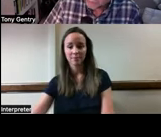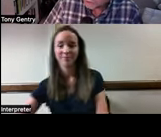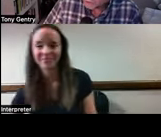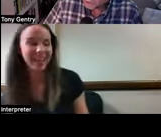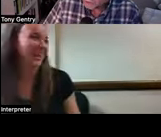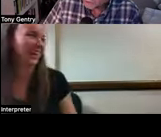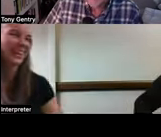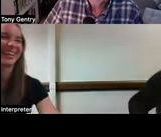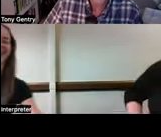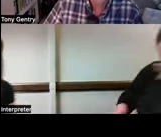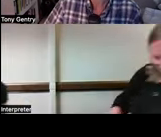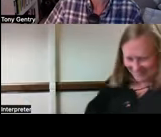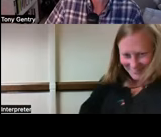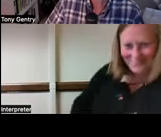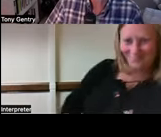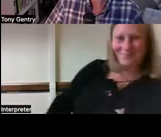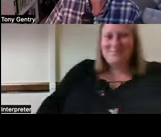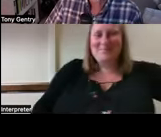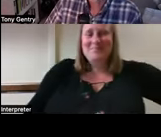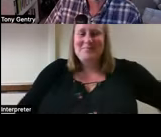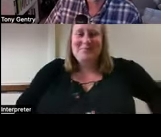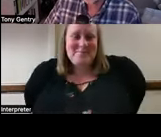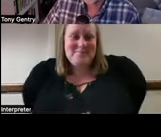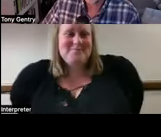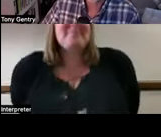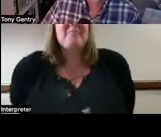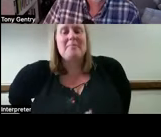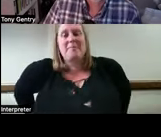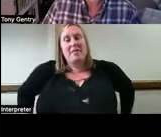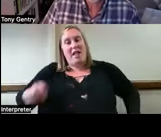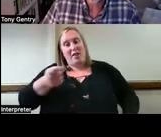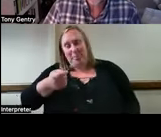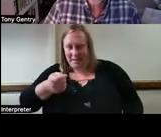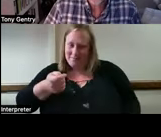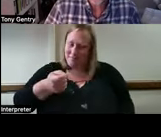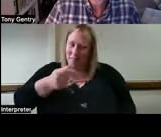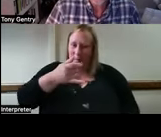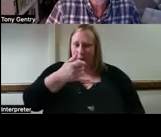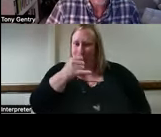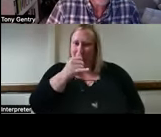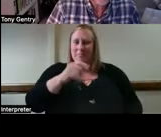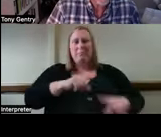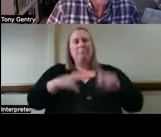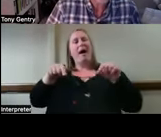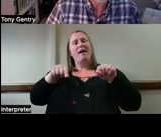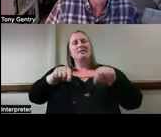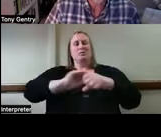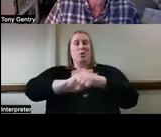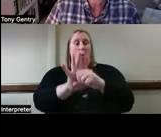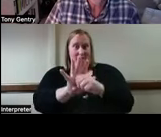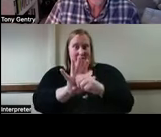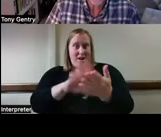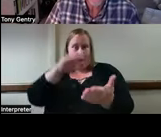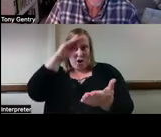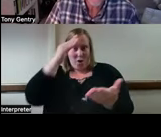It's gotten a little ridiculous. We've learned during the COVID epidemic that there